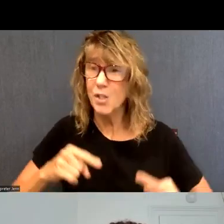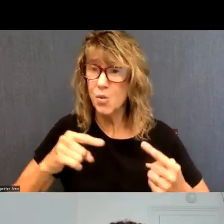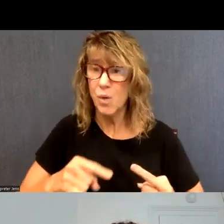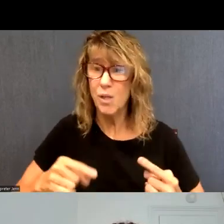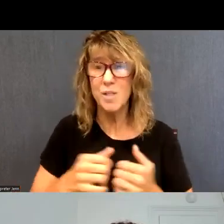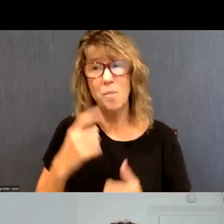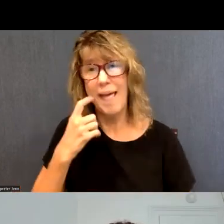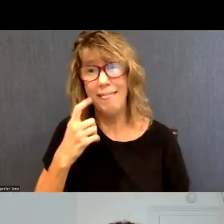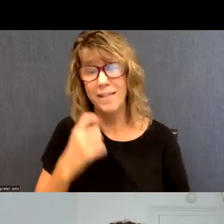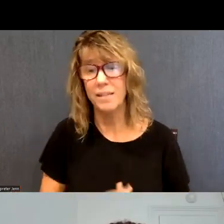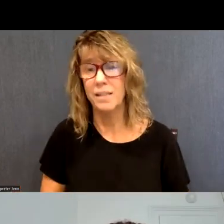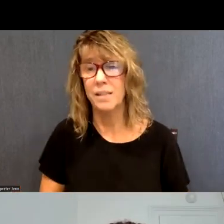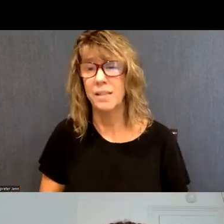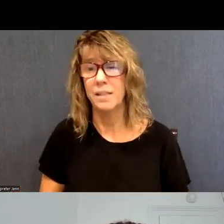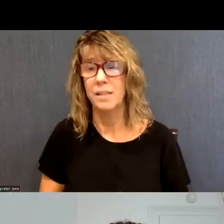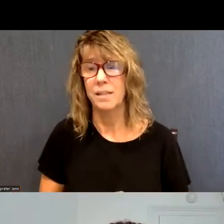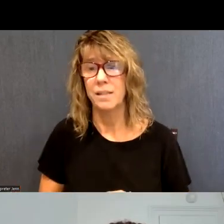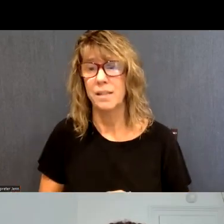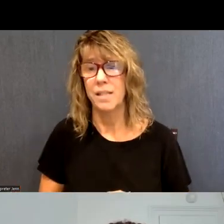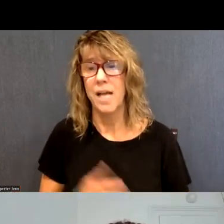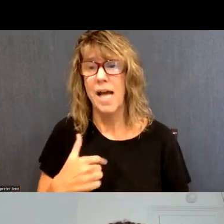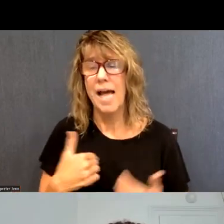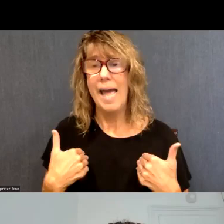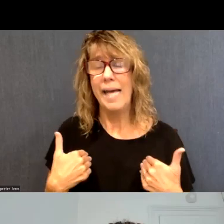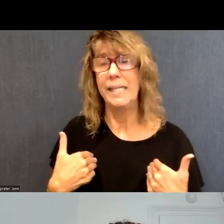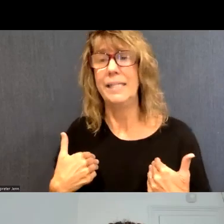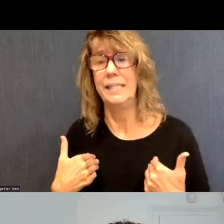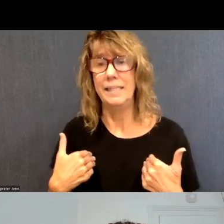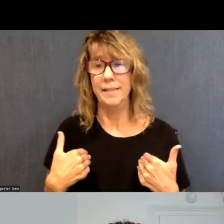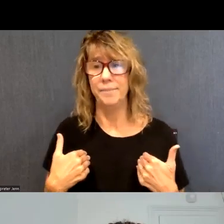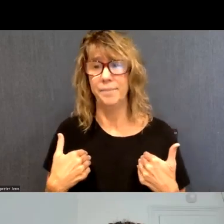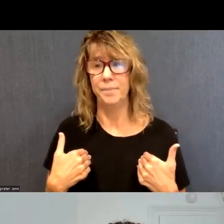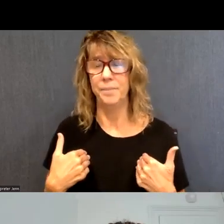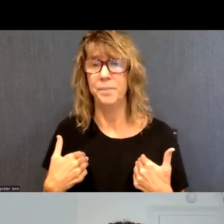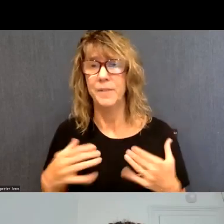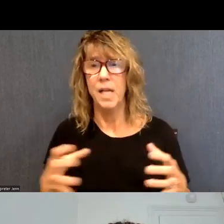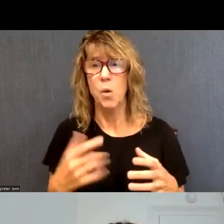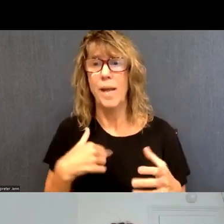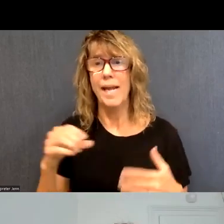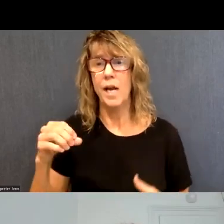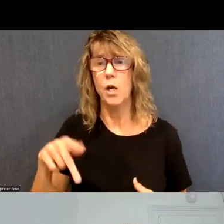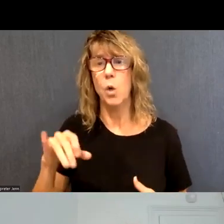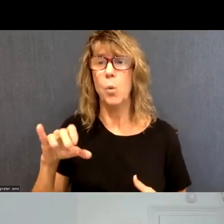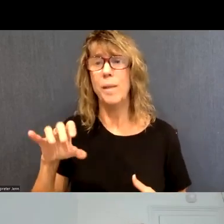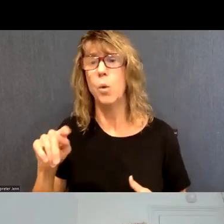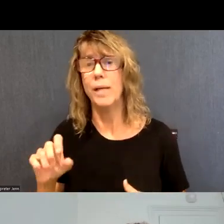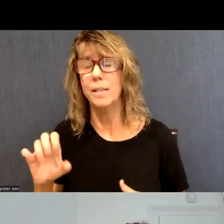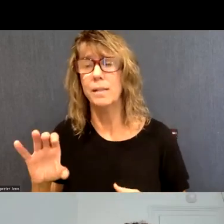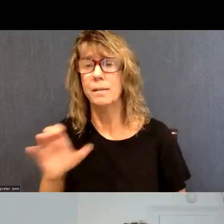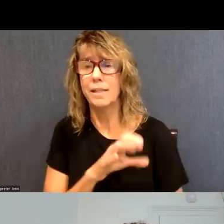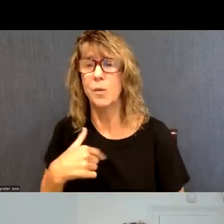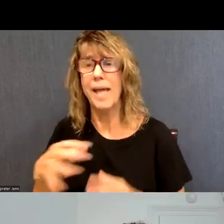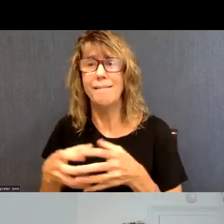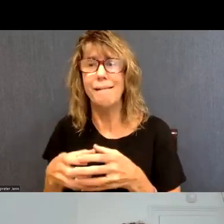most is meth. And, um, you know, I had a little cadre of when we had our opiate clinic, a little cadre of, of patients